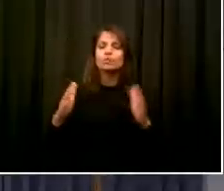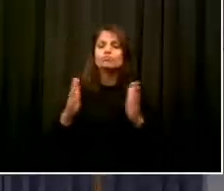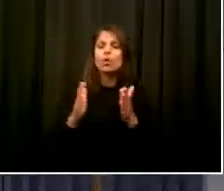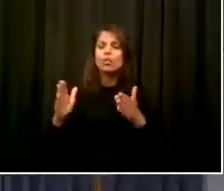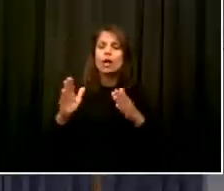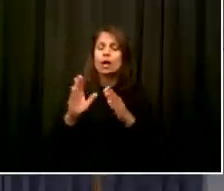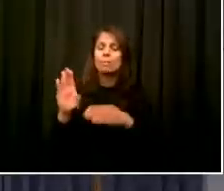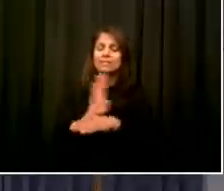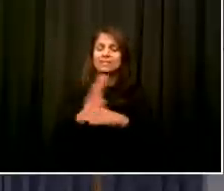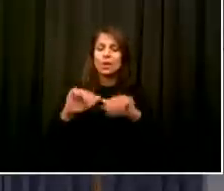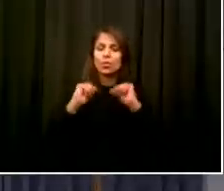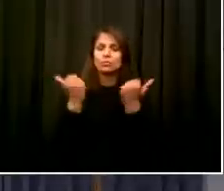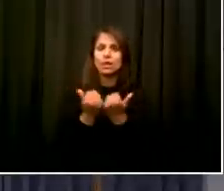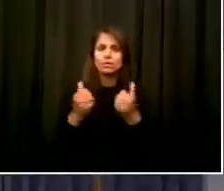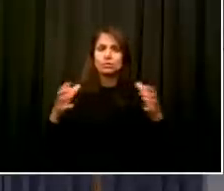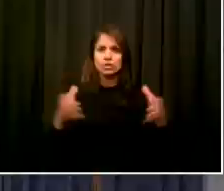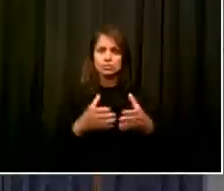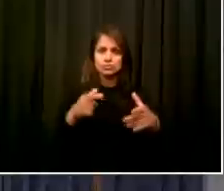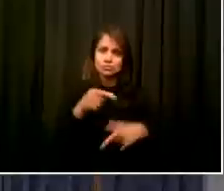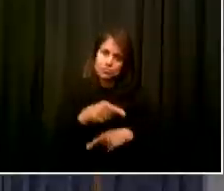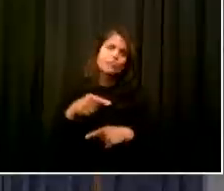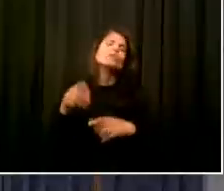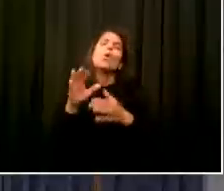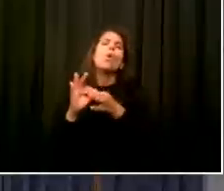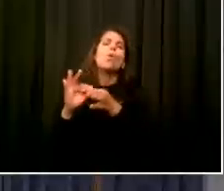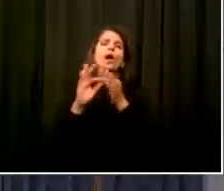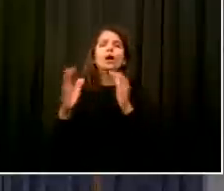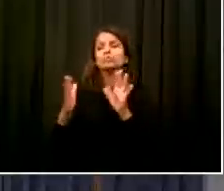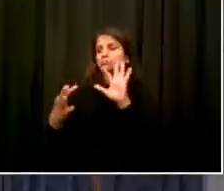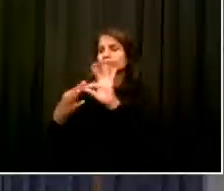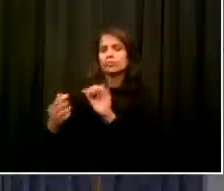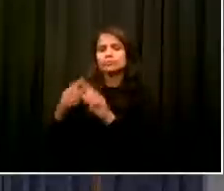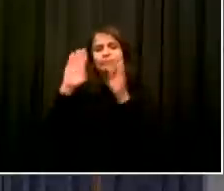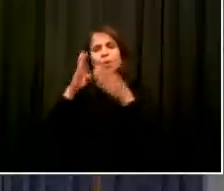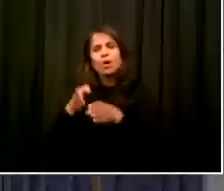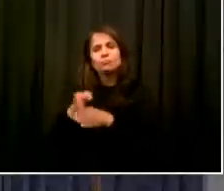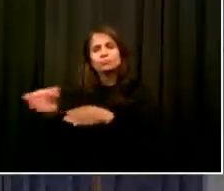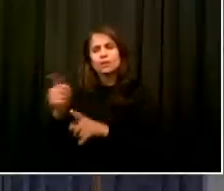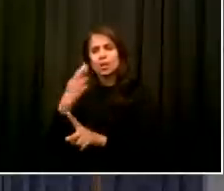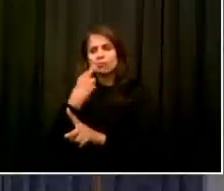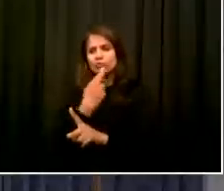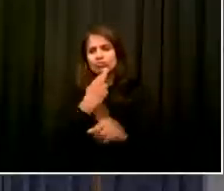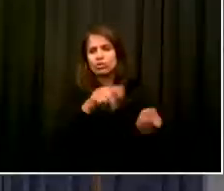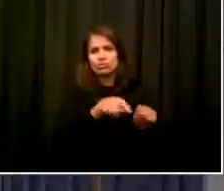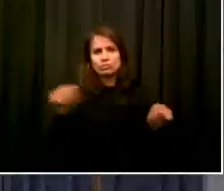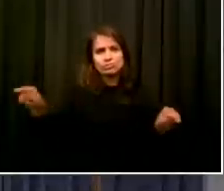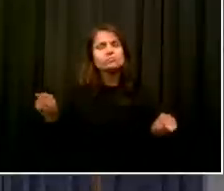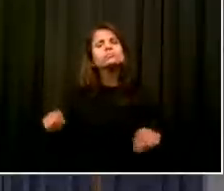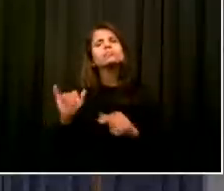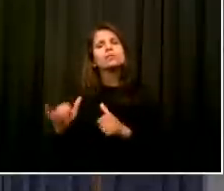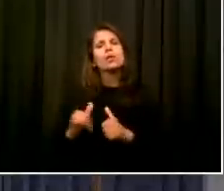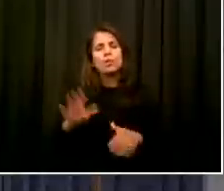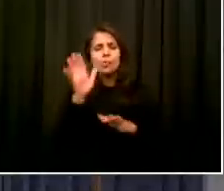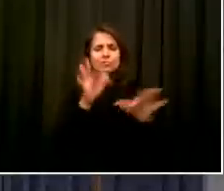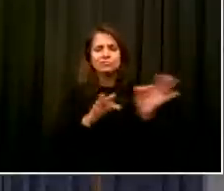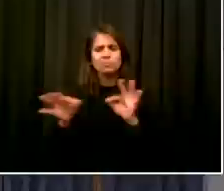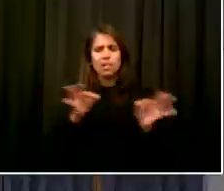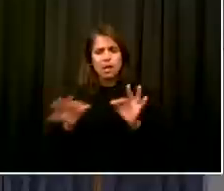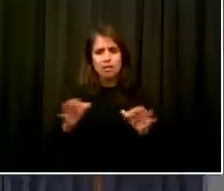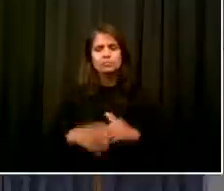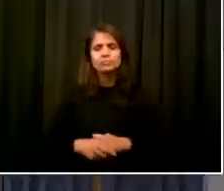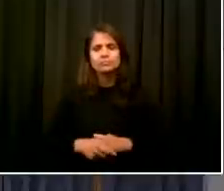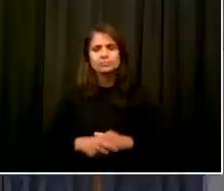Our Commissioner for Small Business Services, Janelle Doris. Thank you, sir. New York City is home to